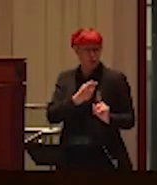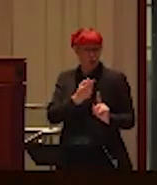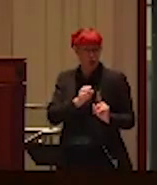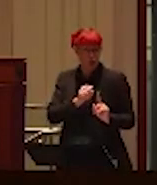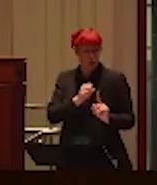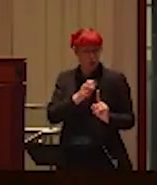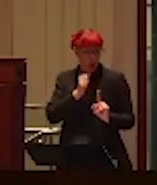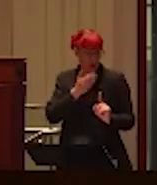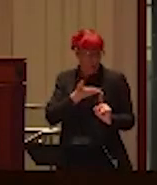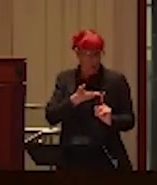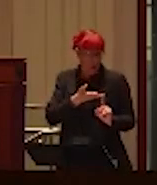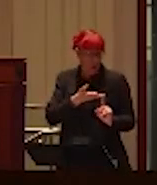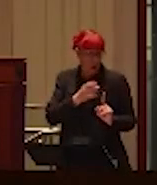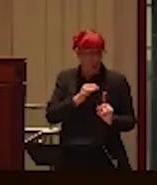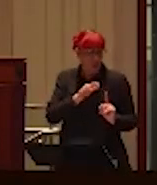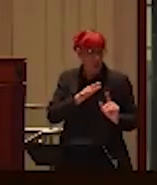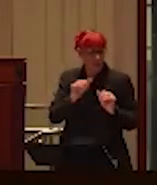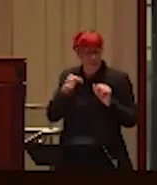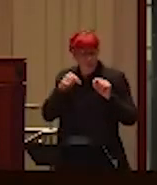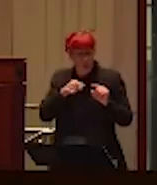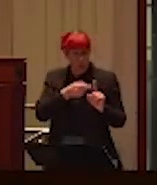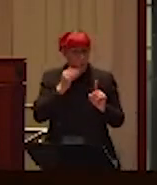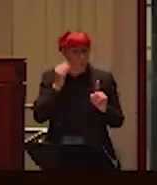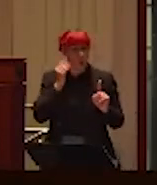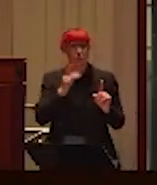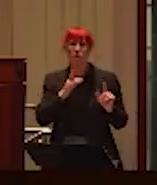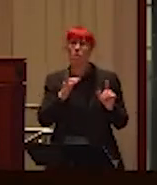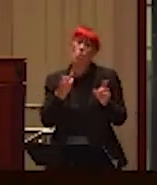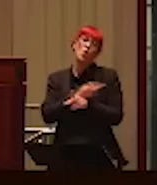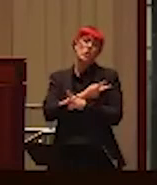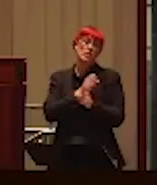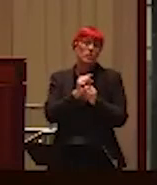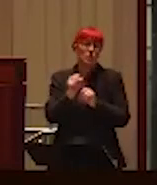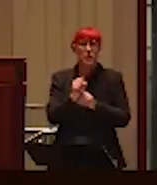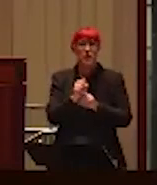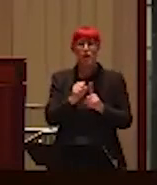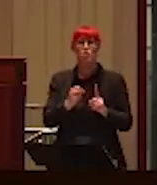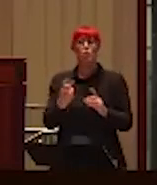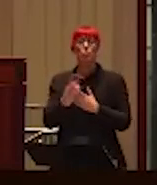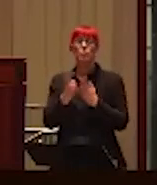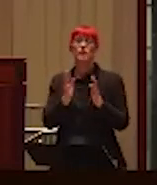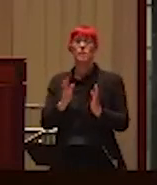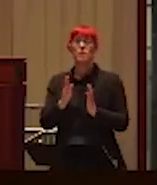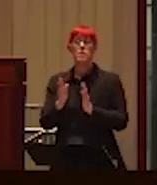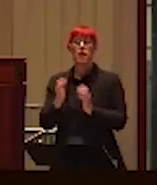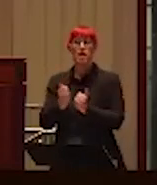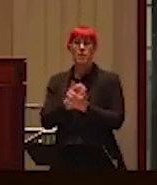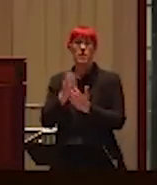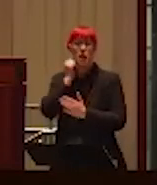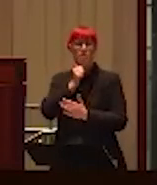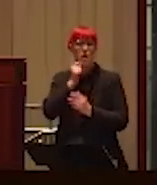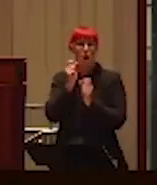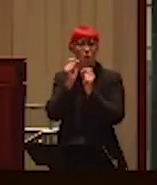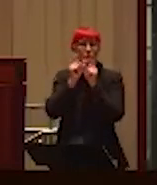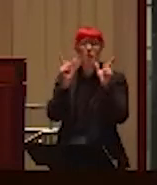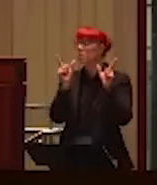that would have created, you know, an incident. And, so, I spent two weeks planning it. And, every day, I woke up with